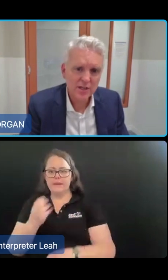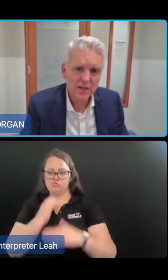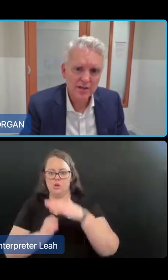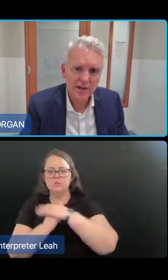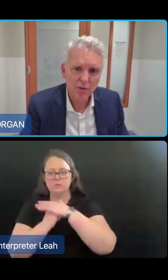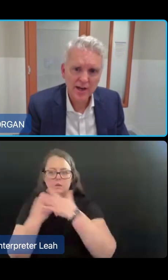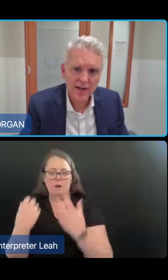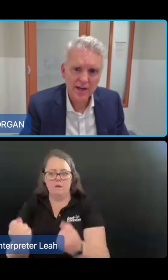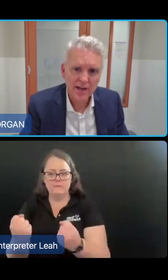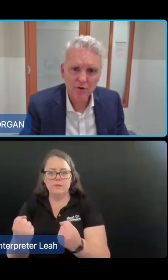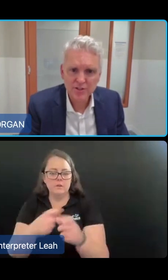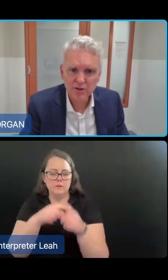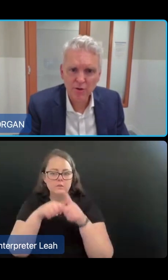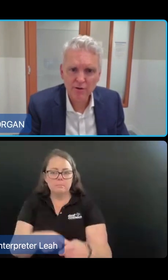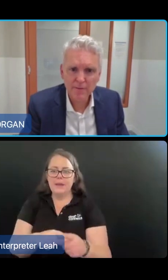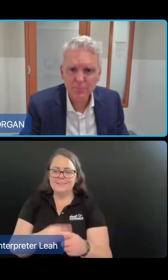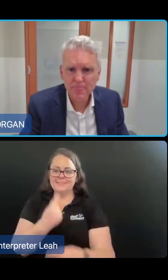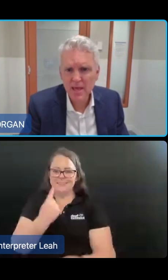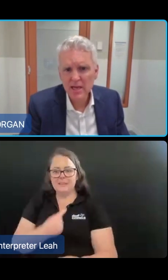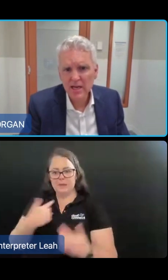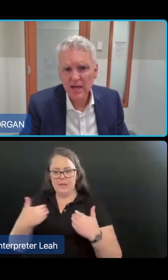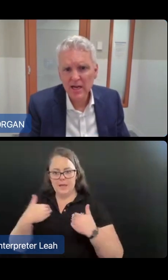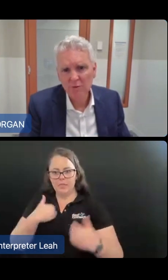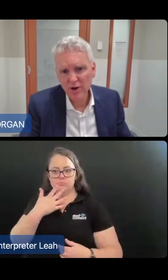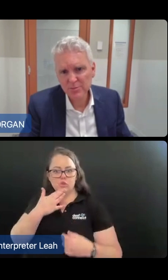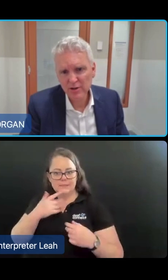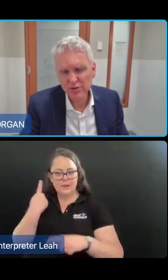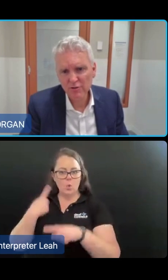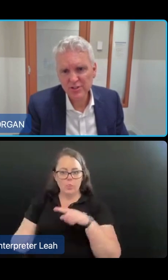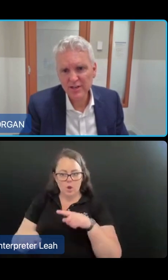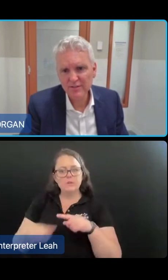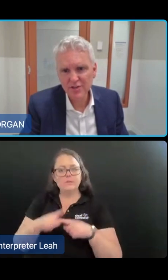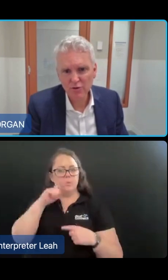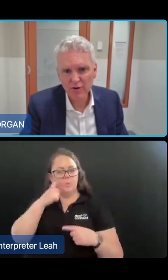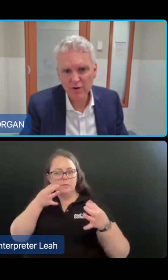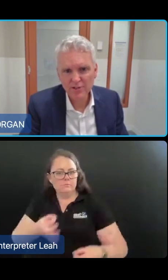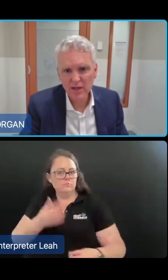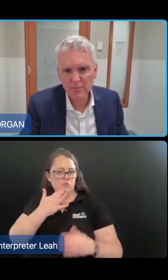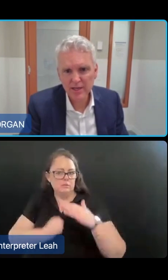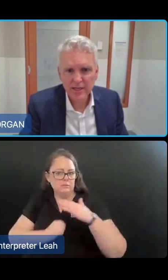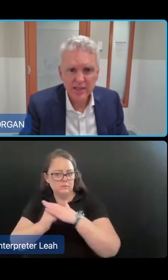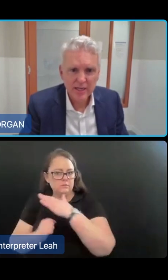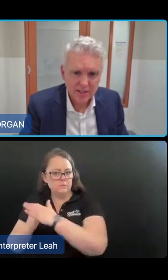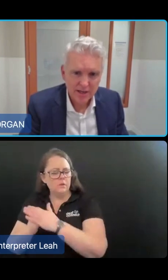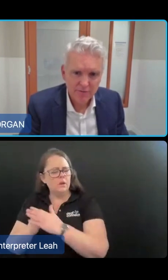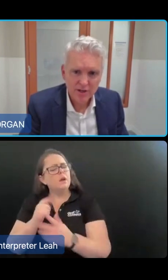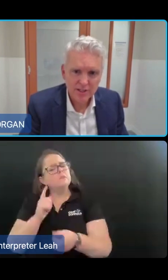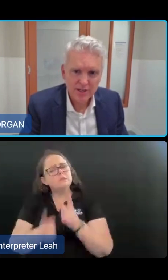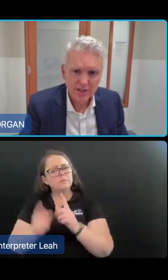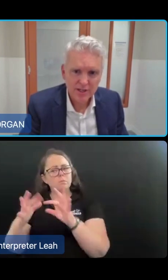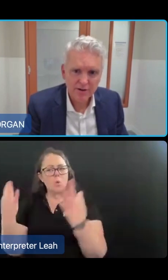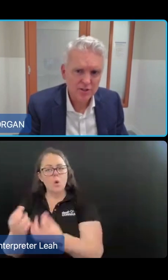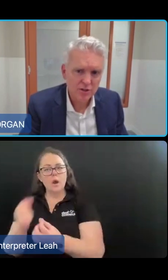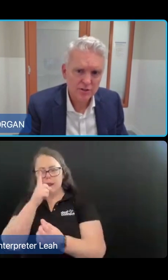advice of the Independent Health and Aged Care Pricing Authority. And providers may also receive additional grants if they meet a set of